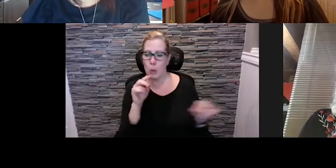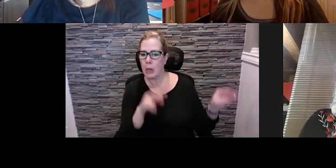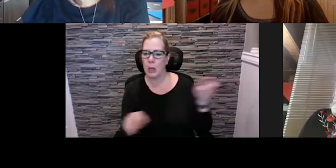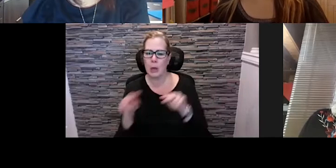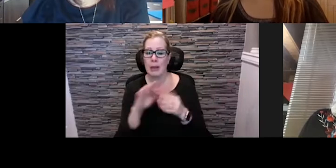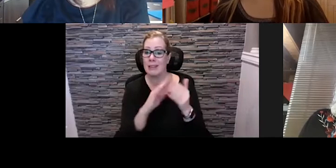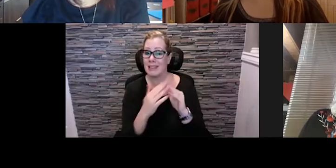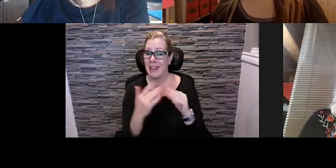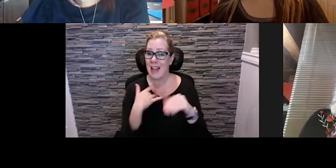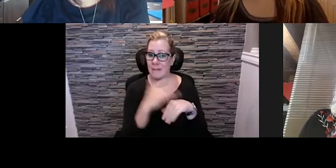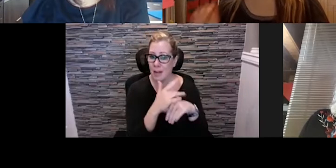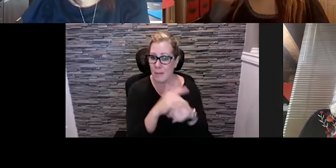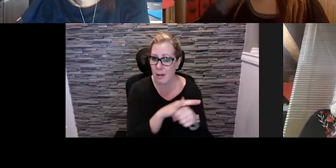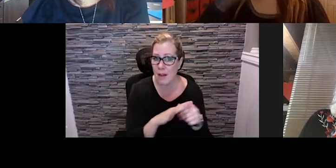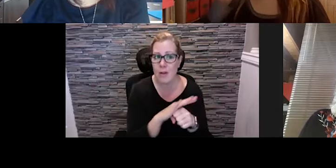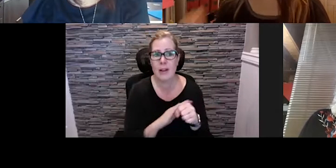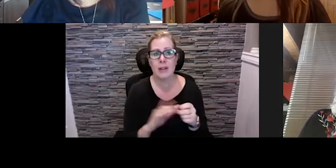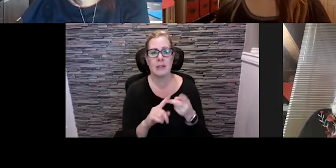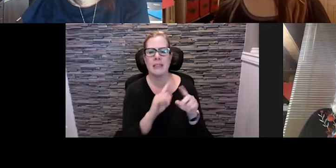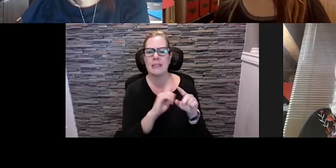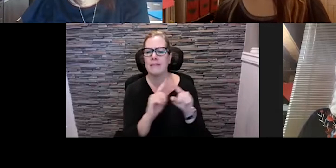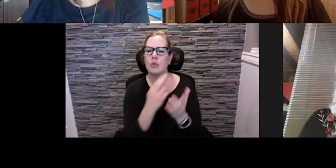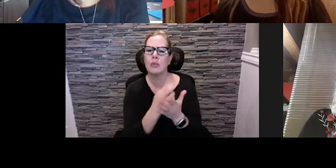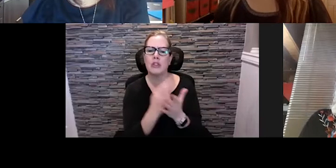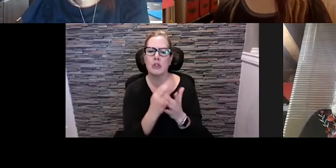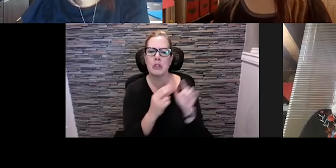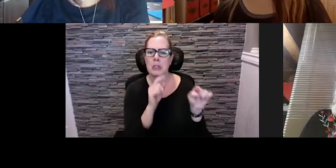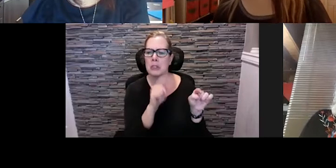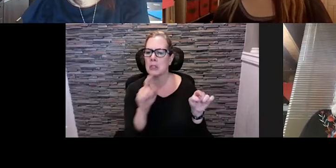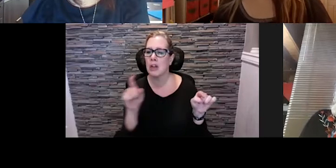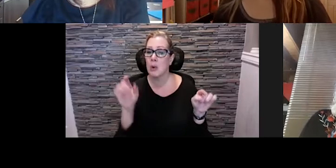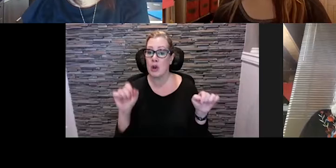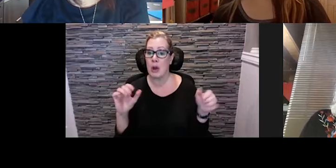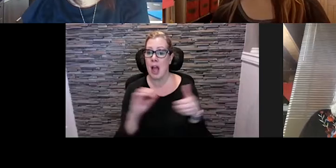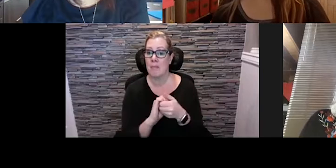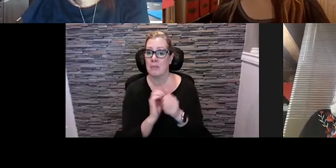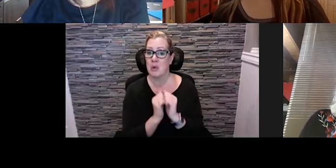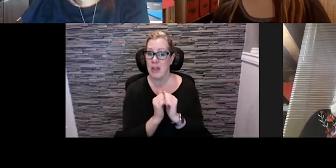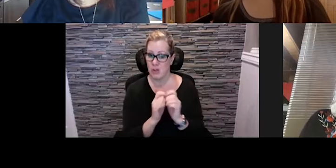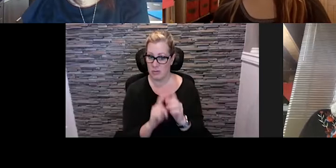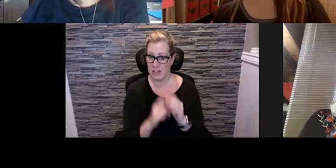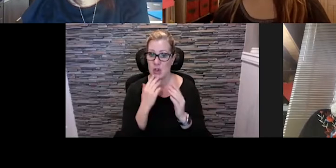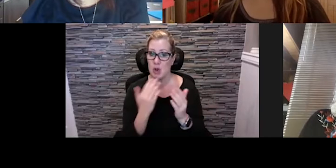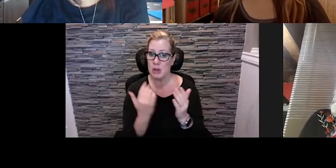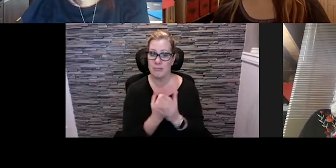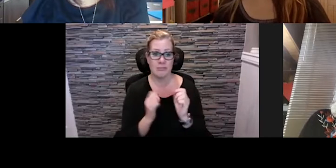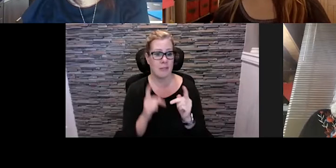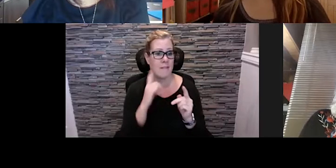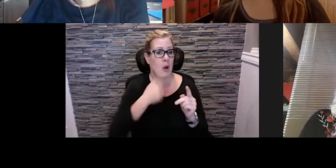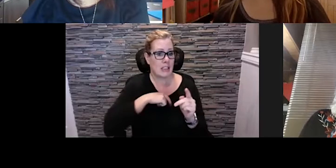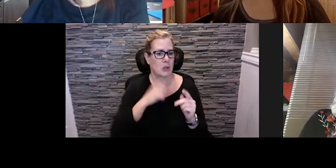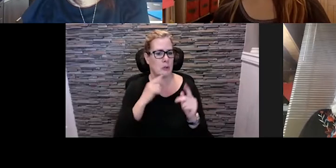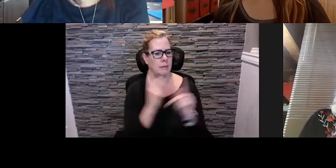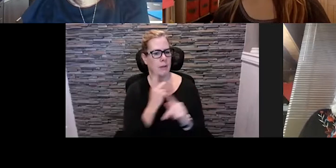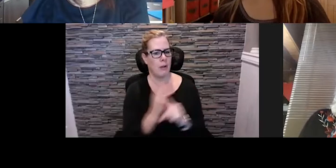resources that are going to need to be tapped to come together. This actually builds a great opportunity for us to start looking at where those collaborative components that can tie in